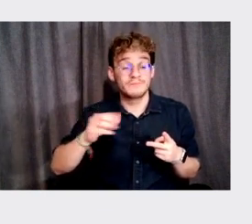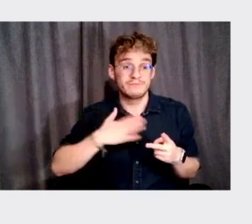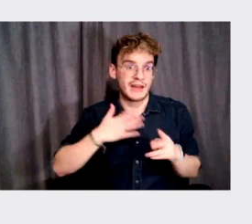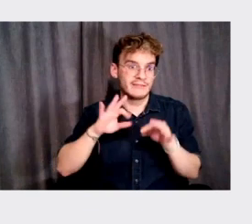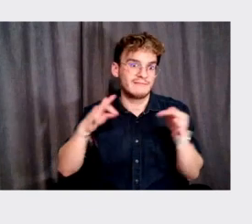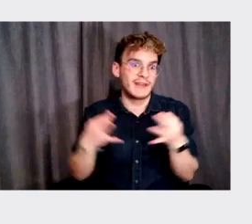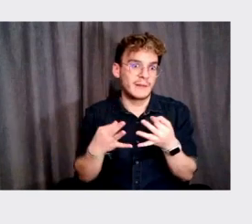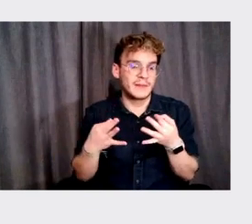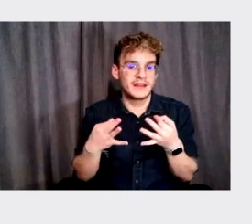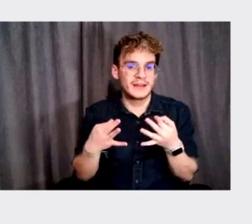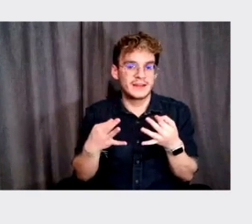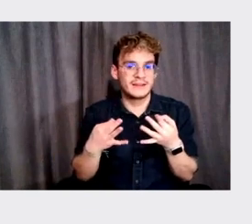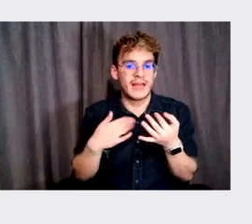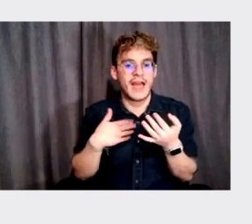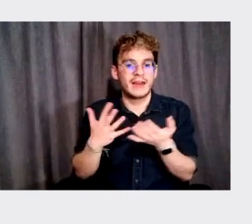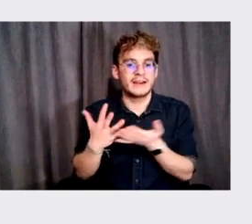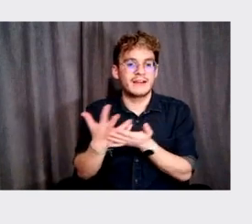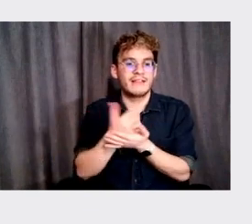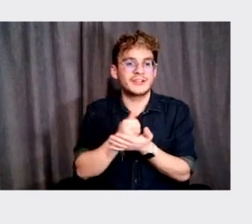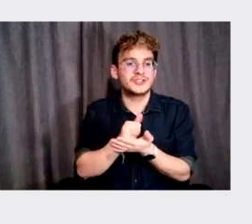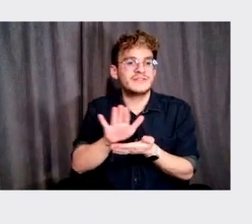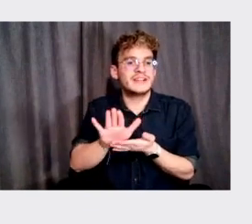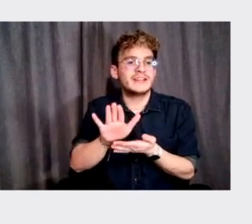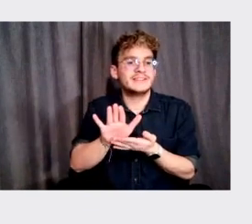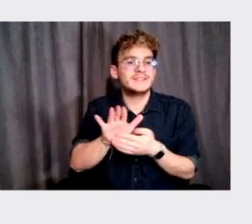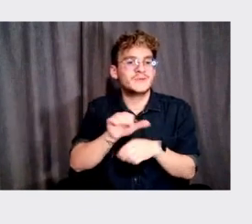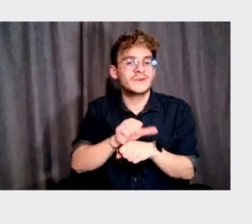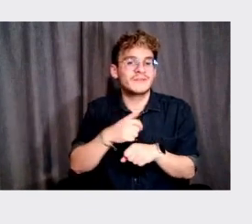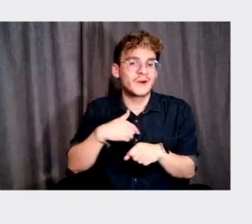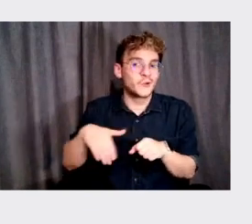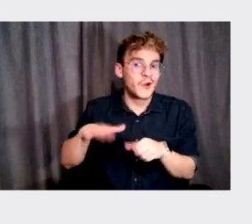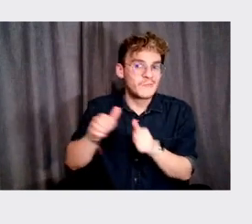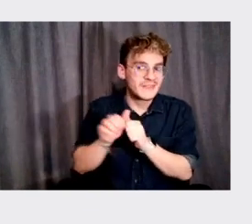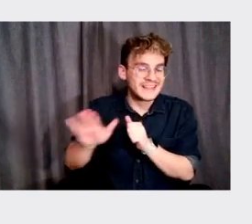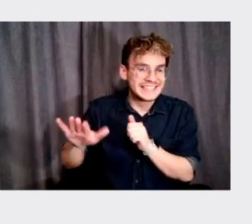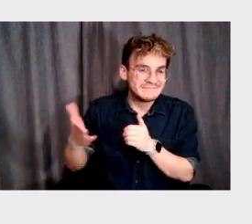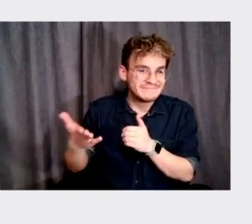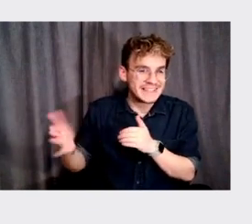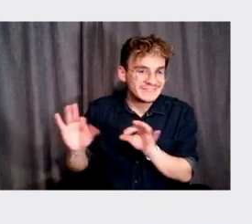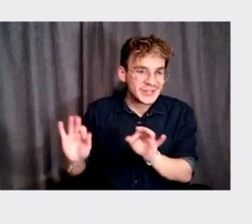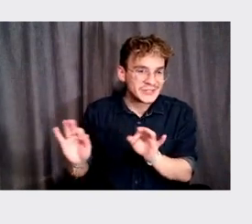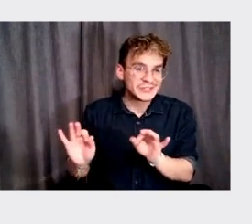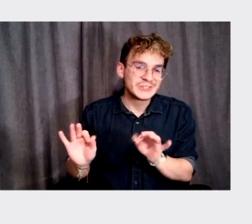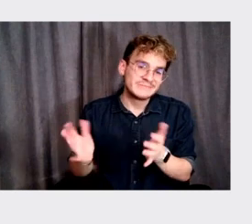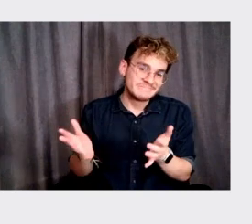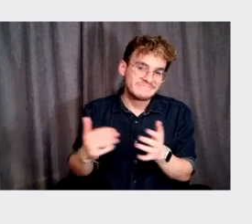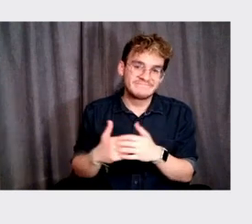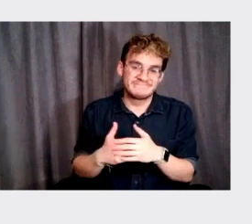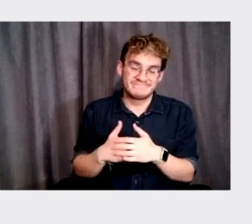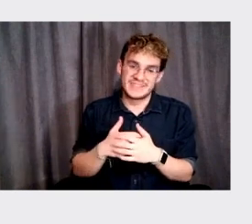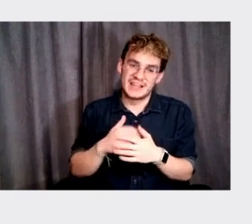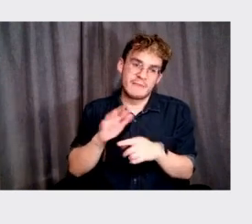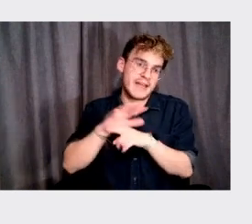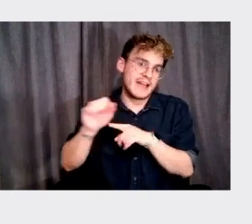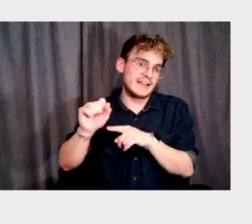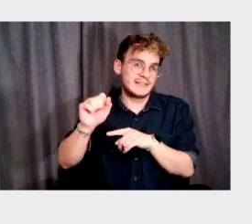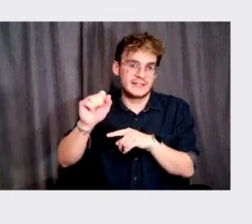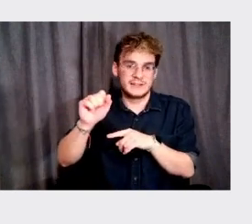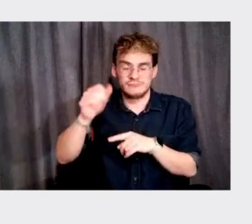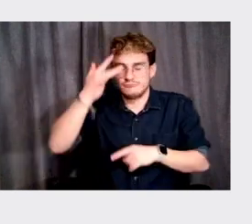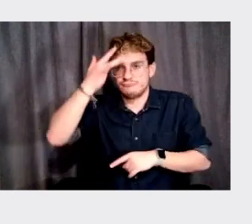uh, had a collection of his pieces and I grew up around his pieces. And, uh, I think he's an amazing genius.